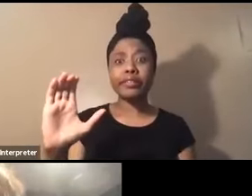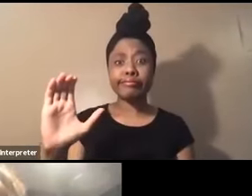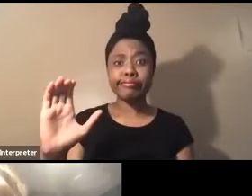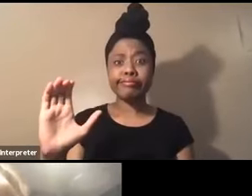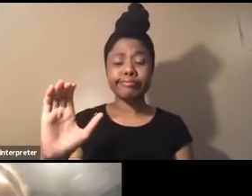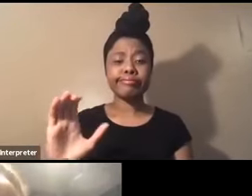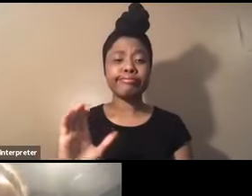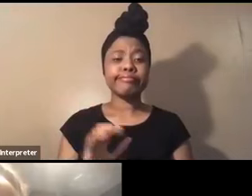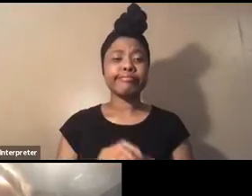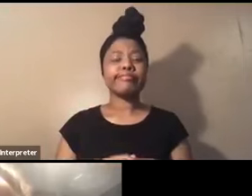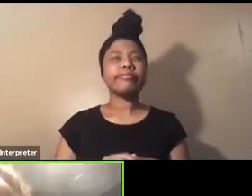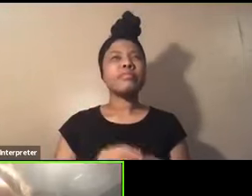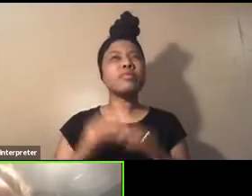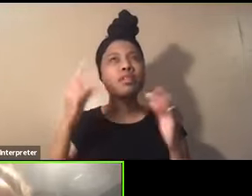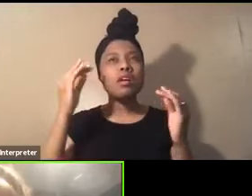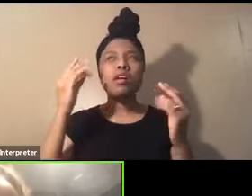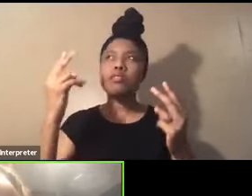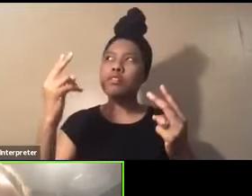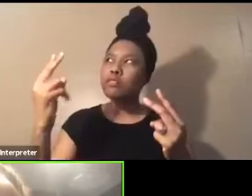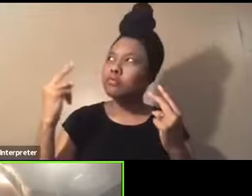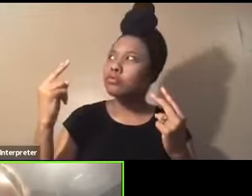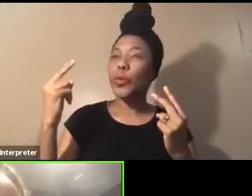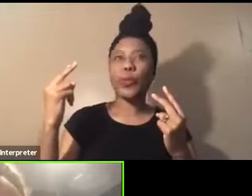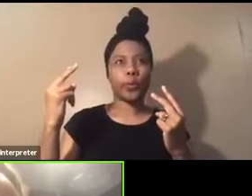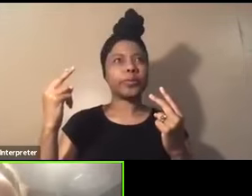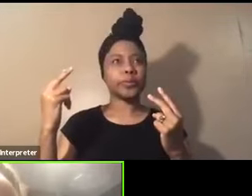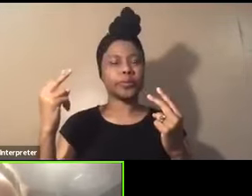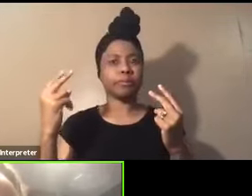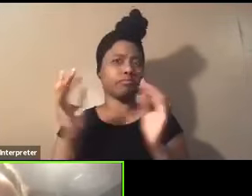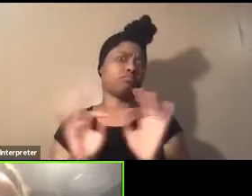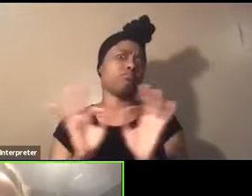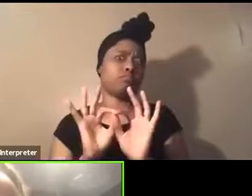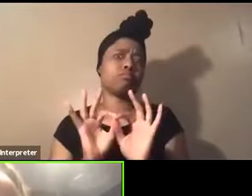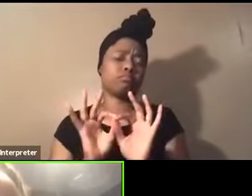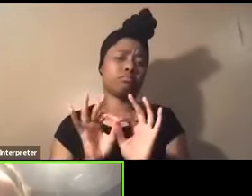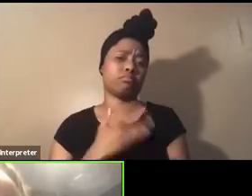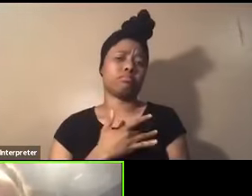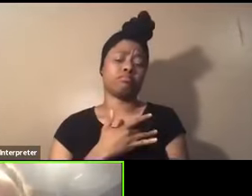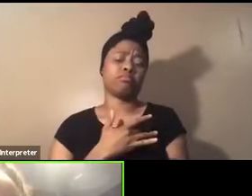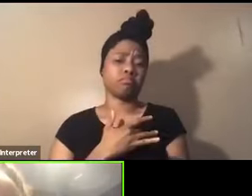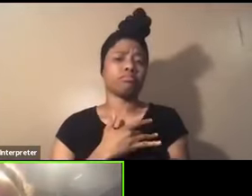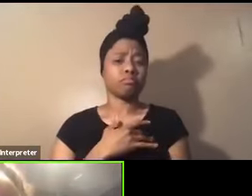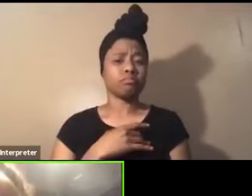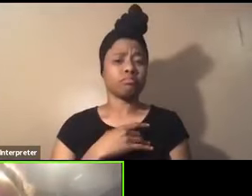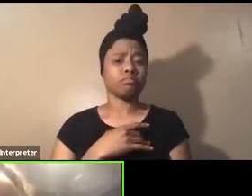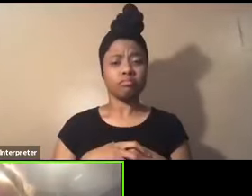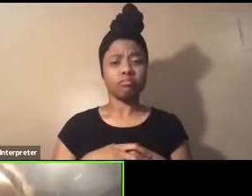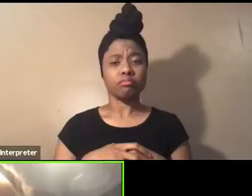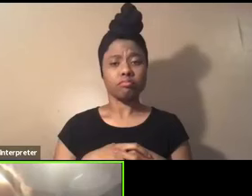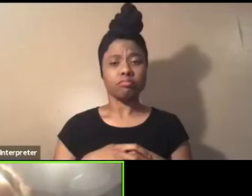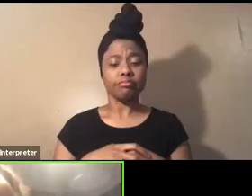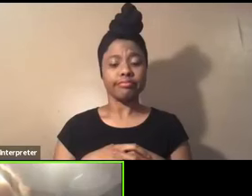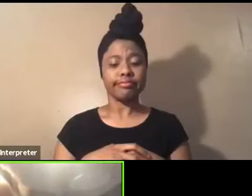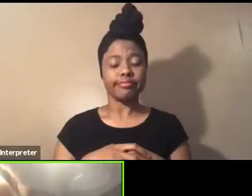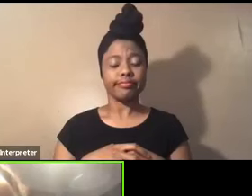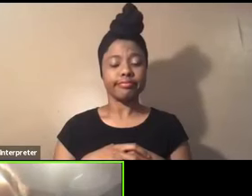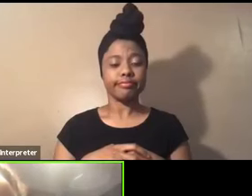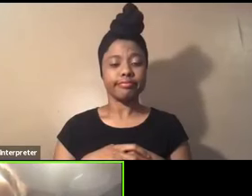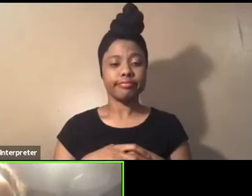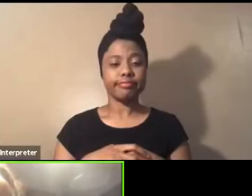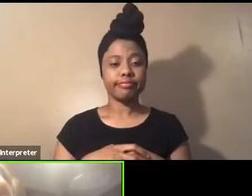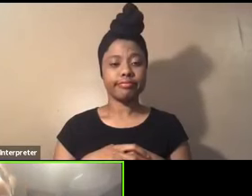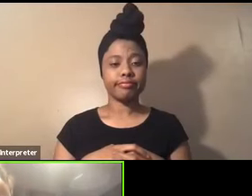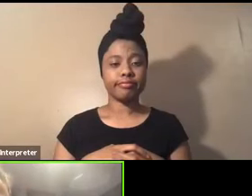just, you know, to reflect on that was just really important to me. It was really important to me because it was,